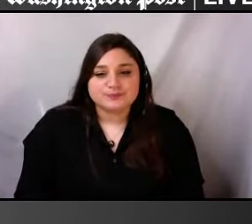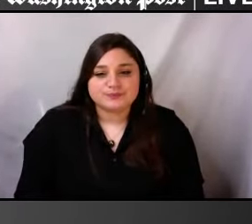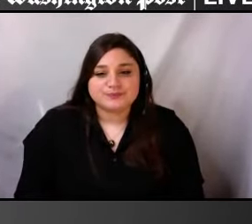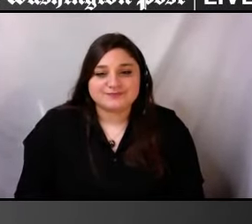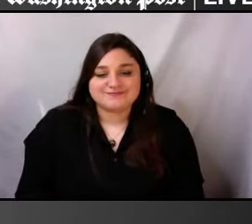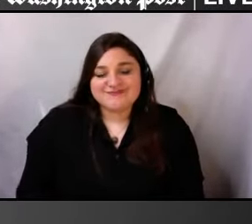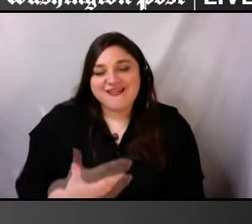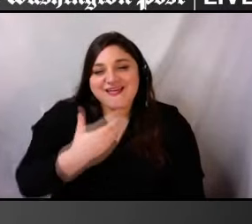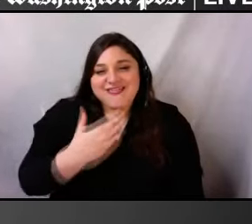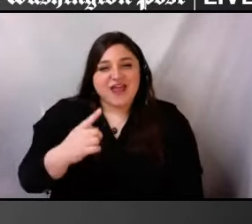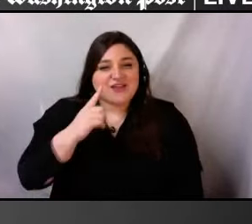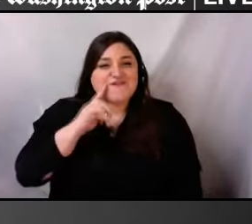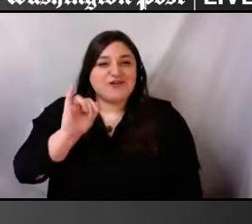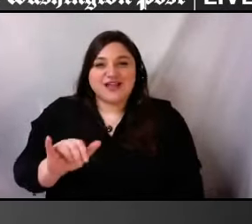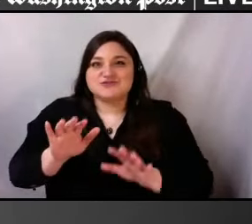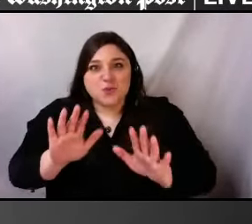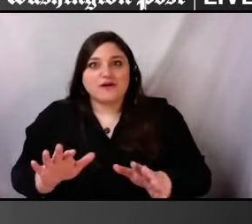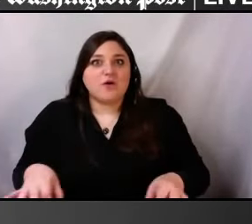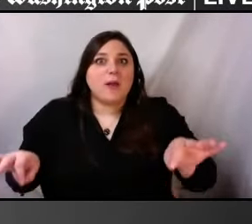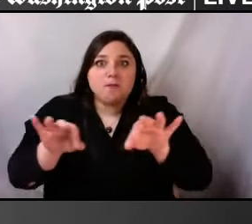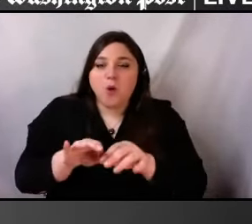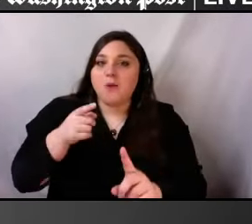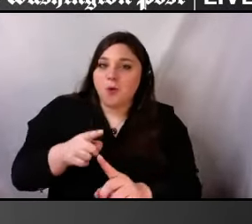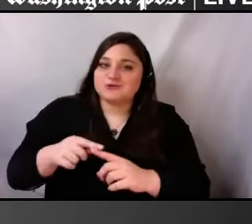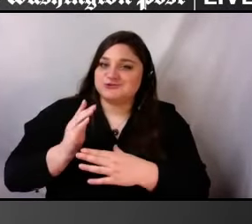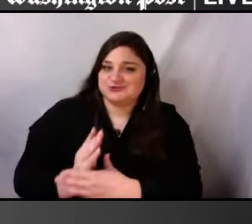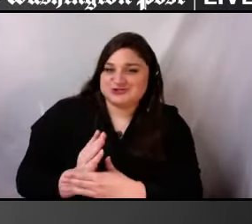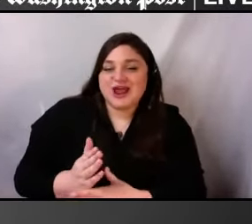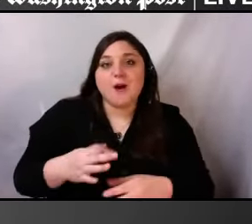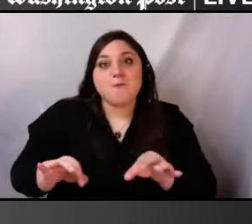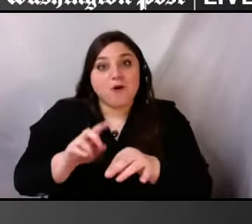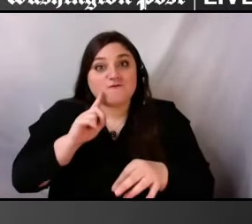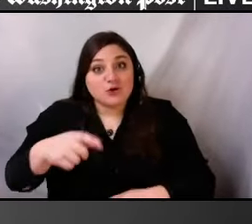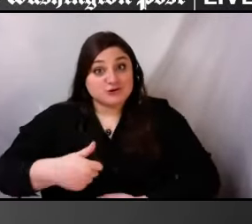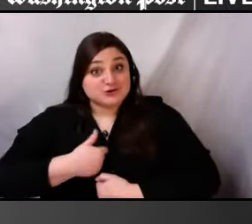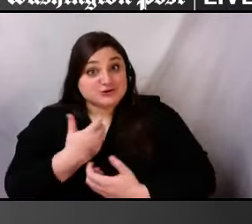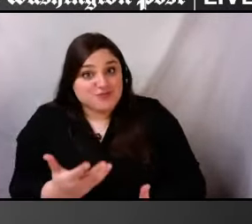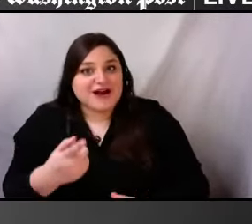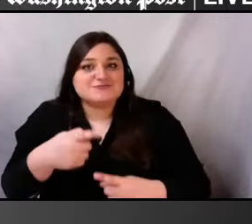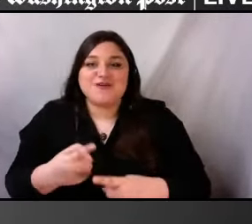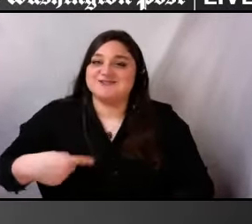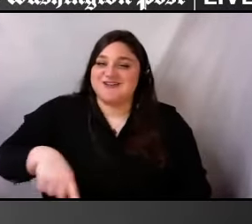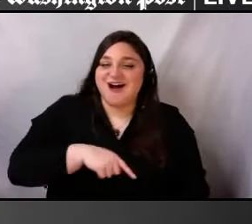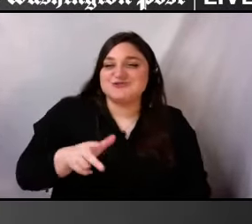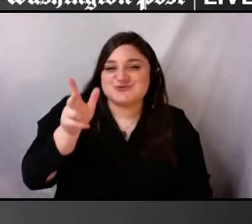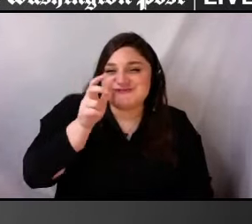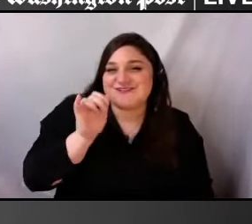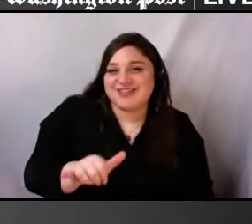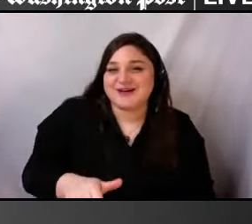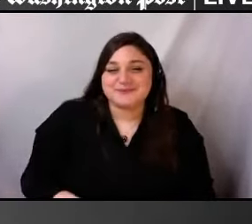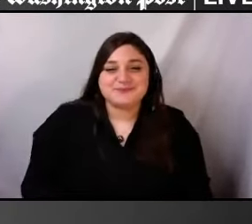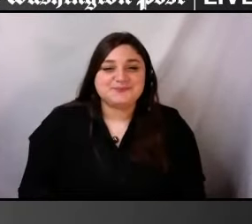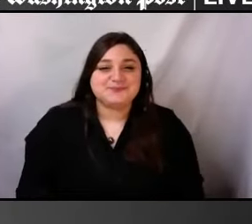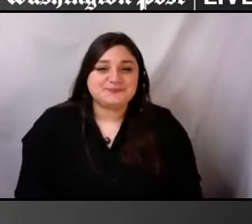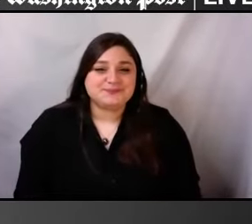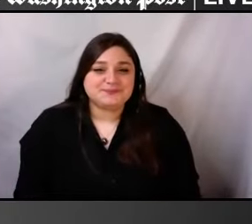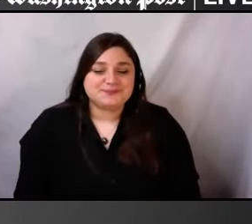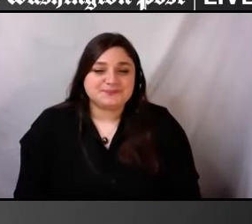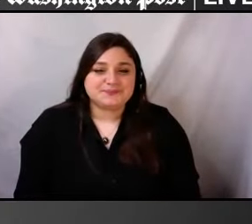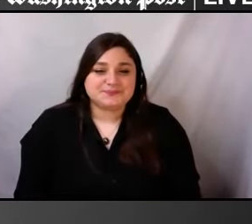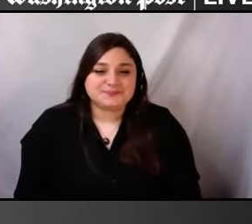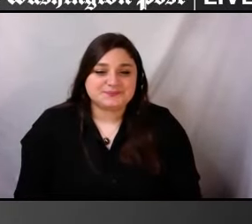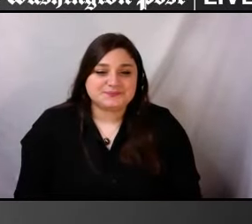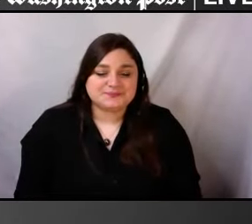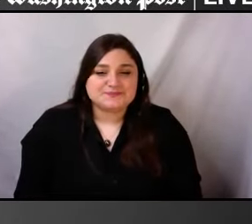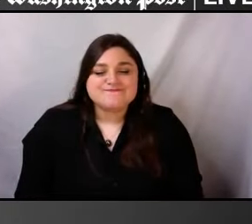you to share that and for us all to hear it. So, thank you very much, Rayma. Often, and I think there was a foundation study on this,